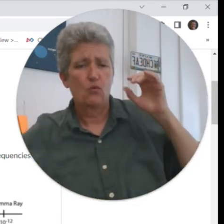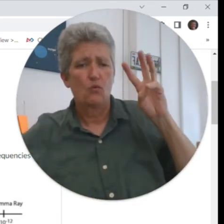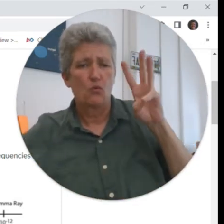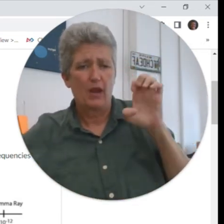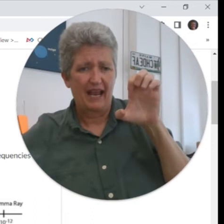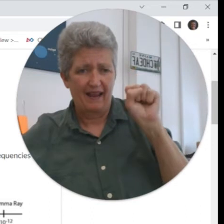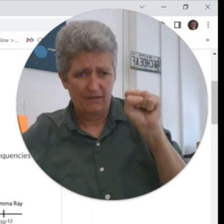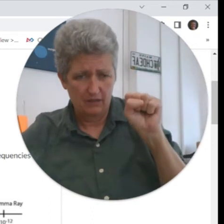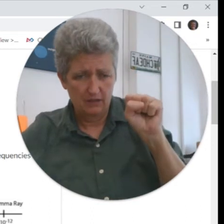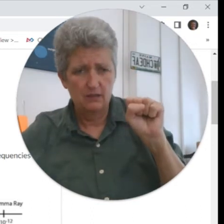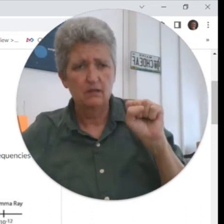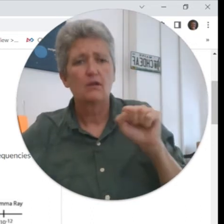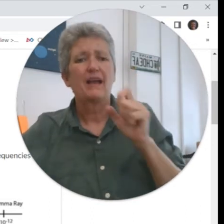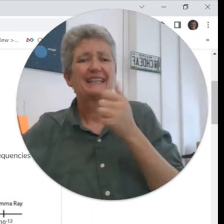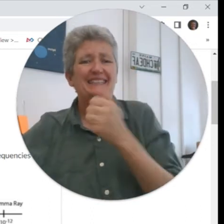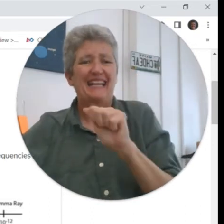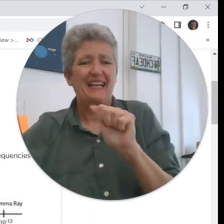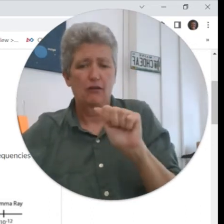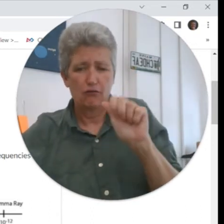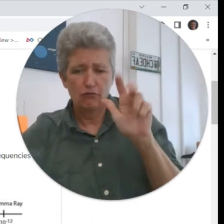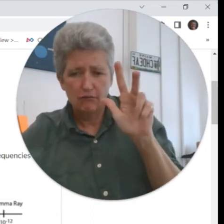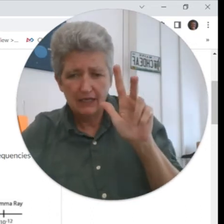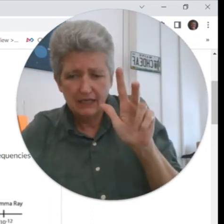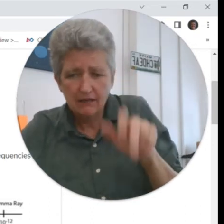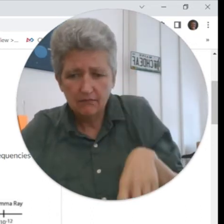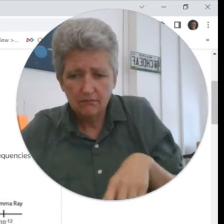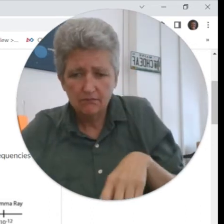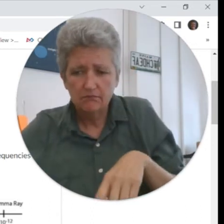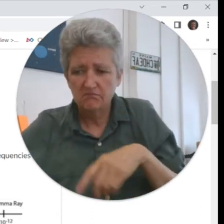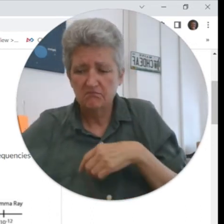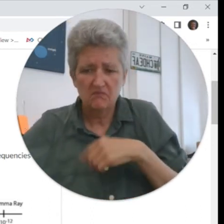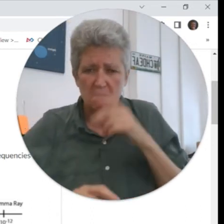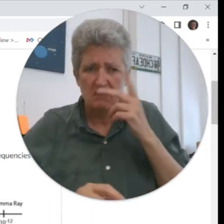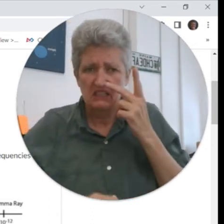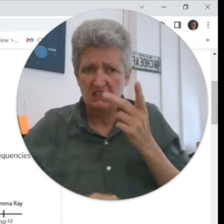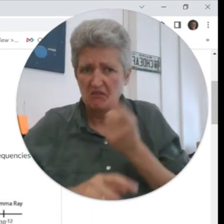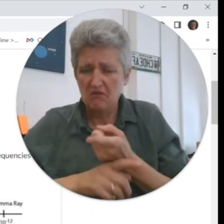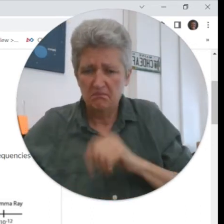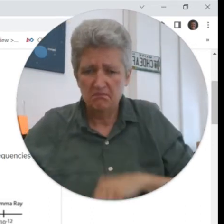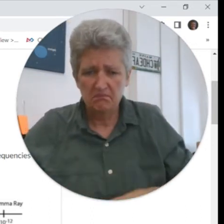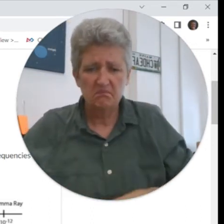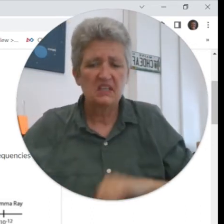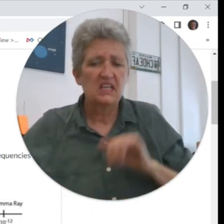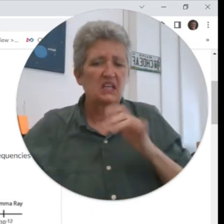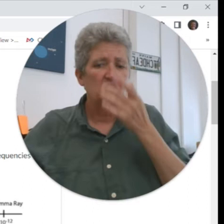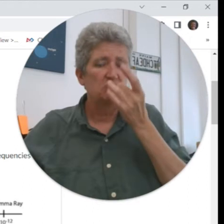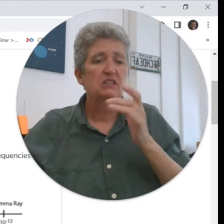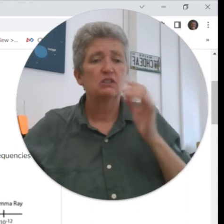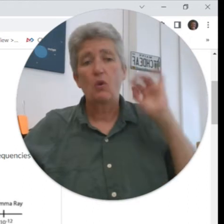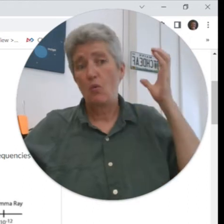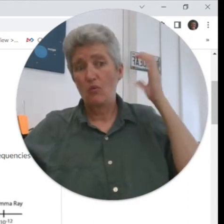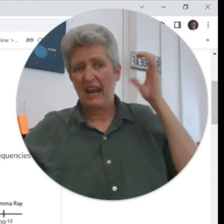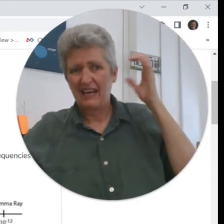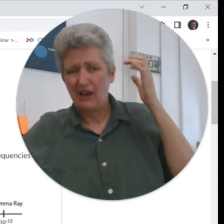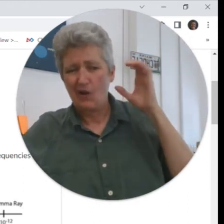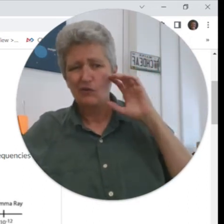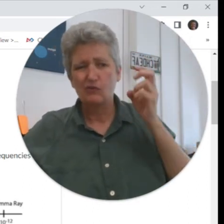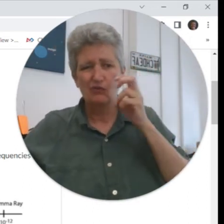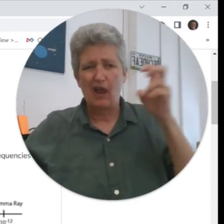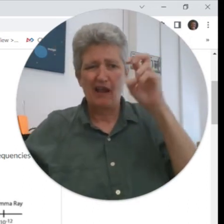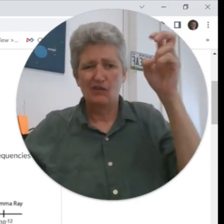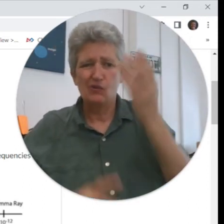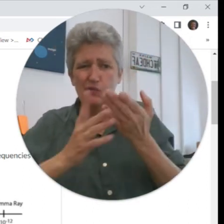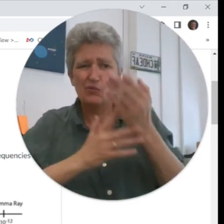so like radio waves